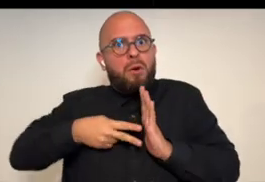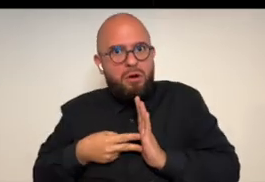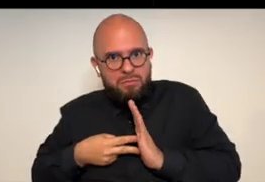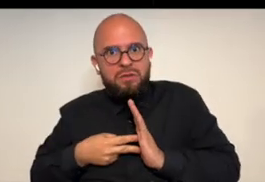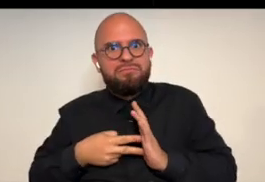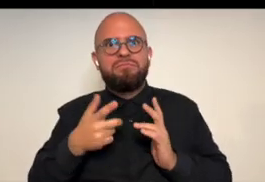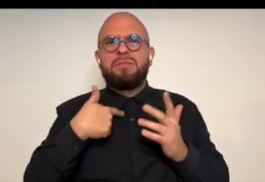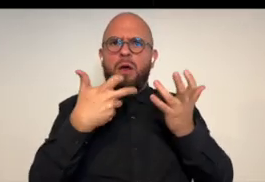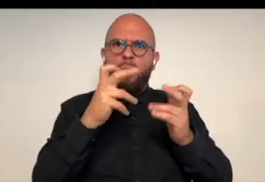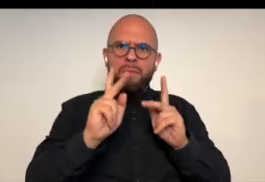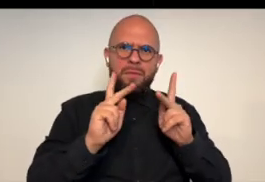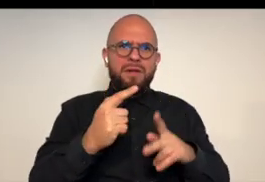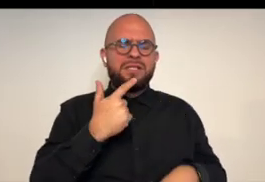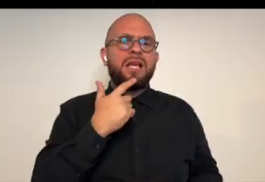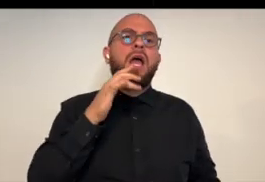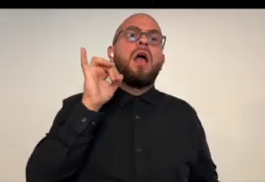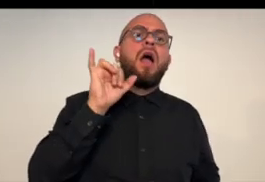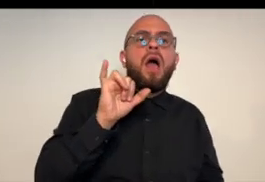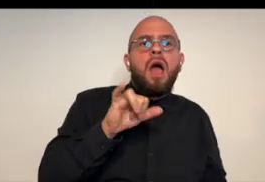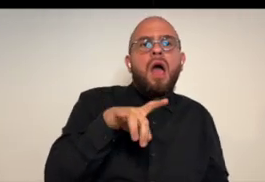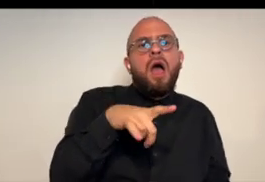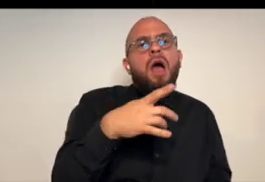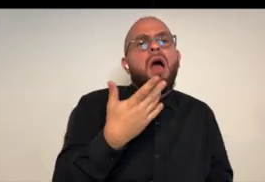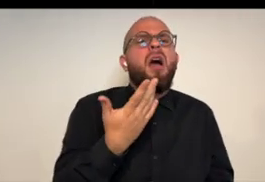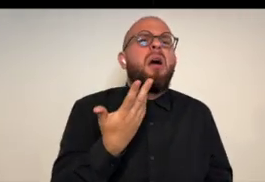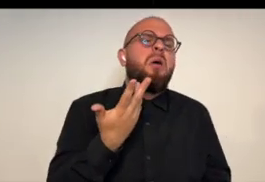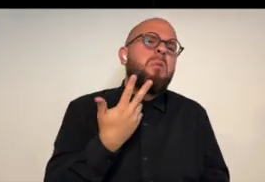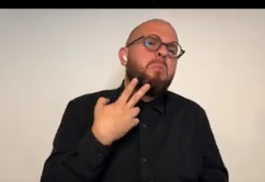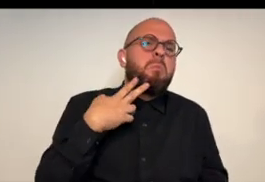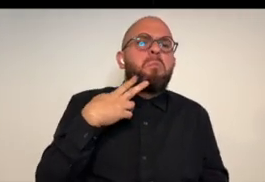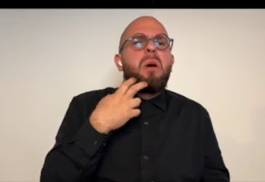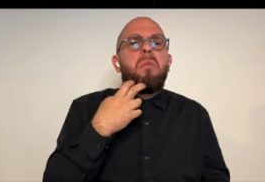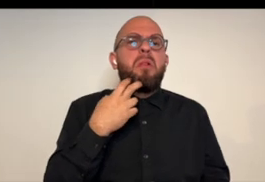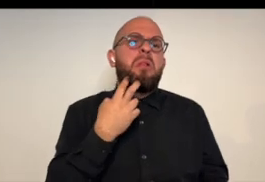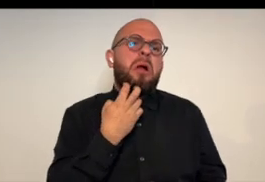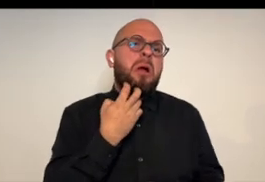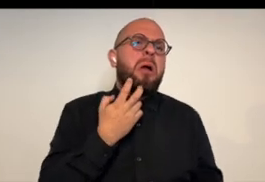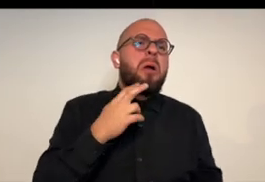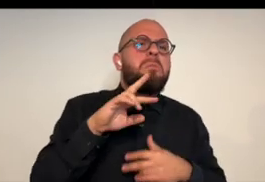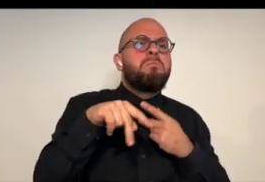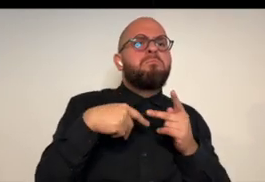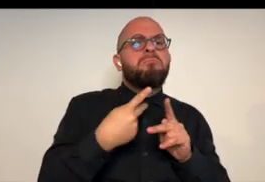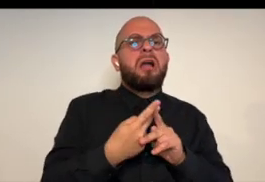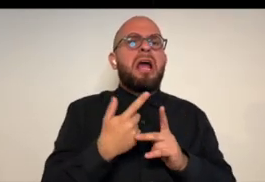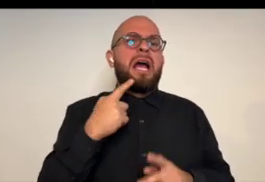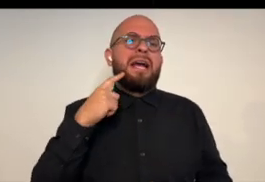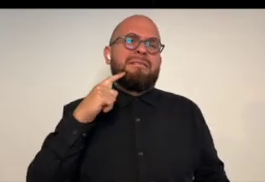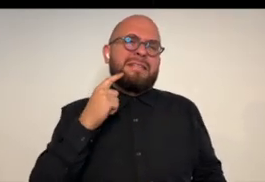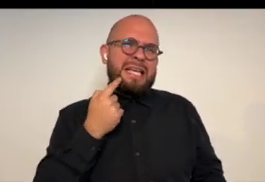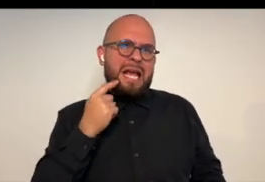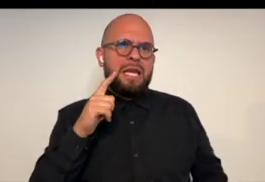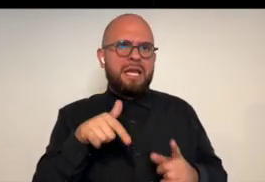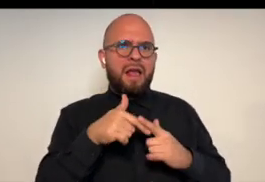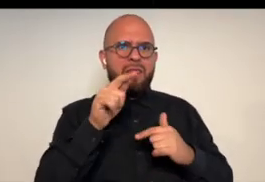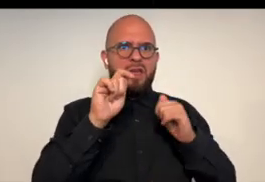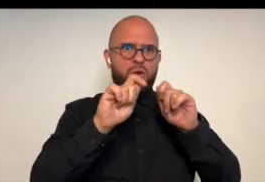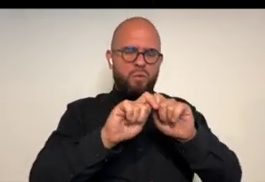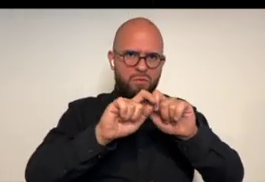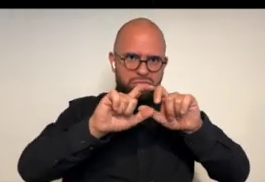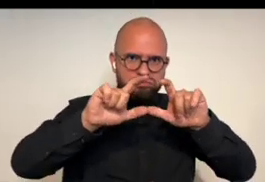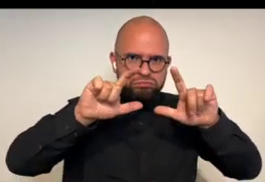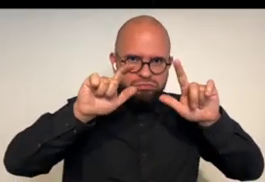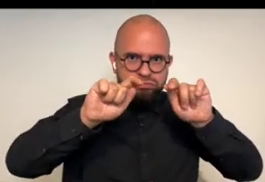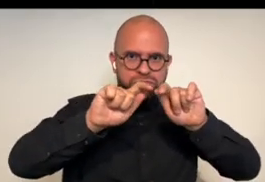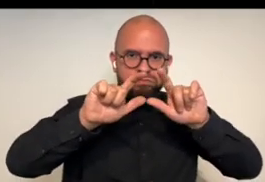i kind of do that on purpose is i want people to go like oh you know at first they'll think oh it's this bubble gum kind of like